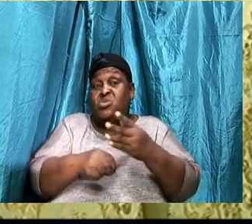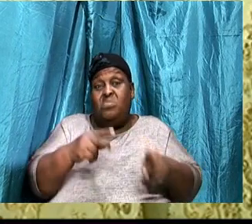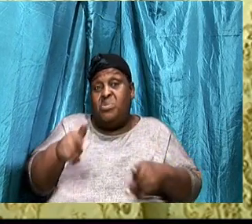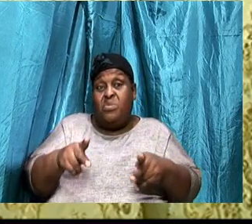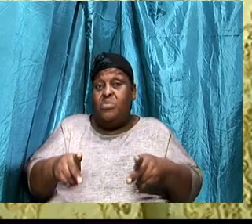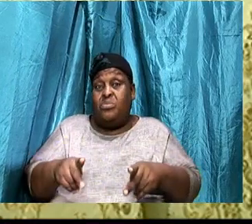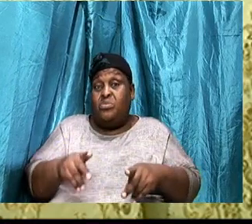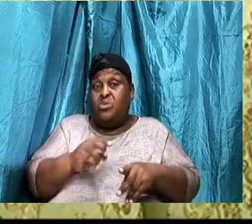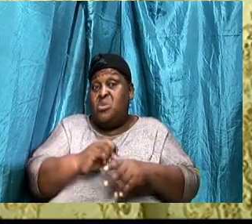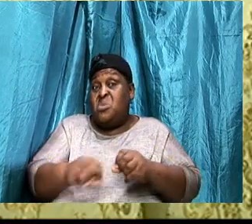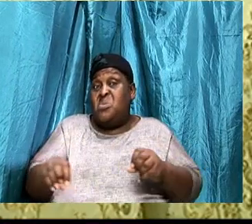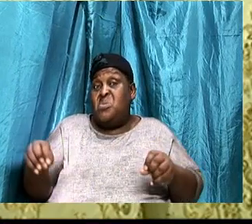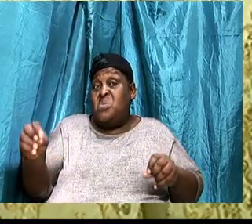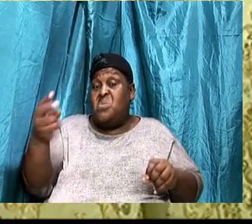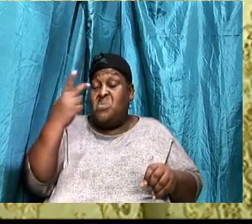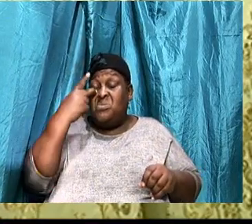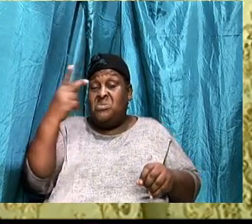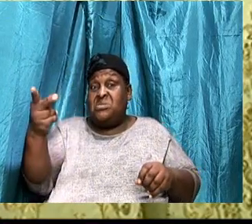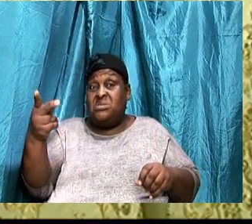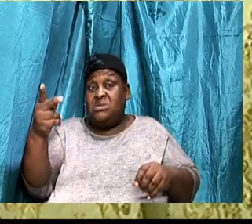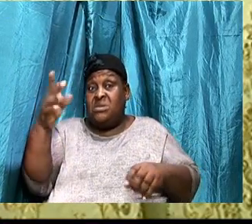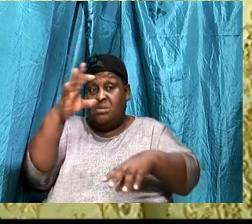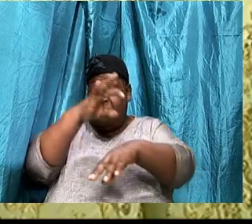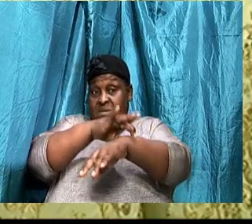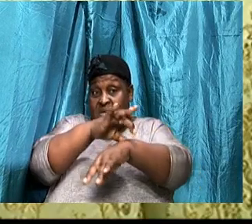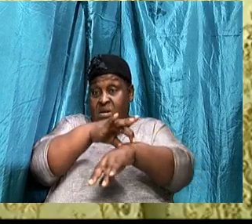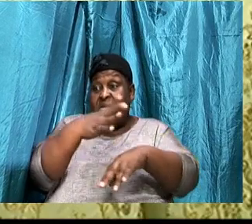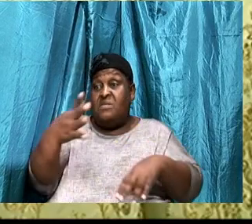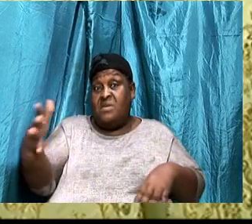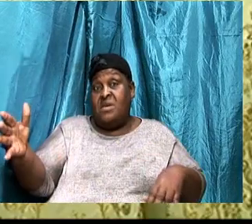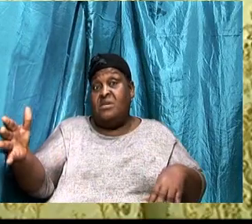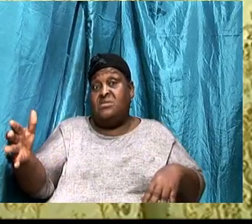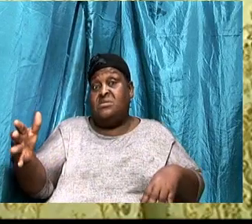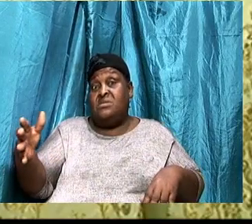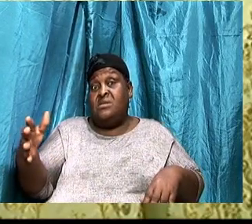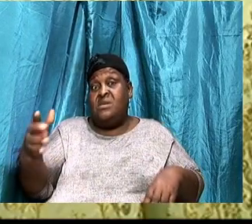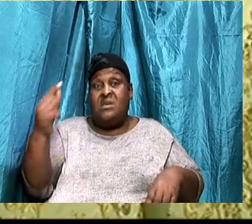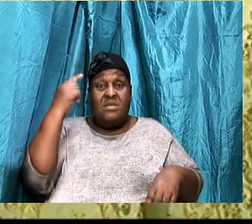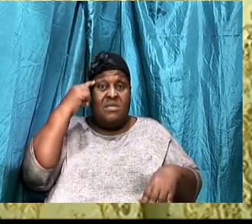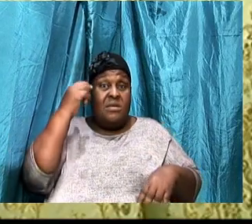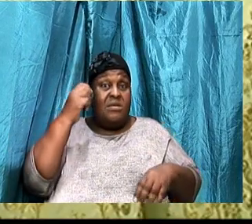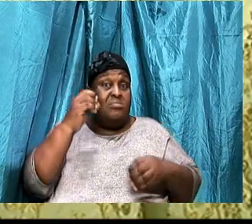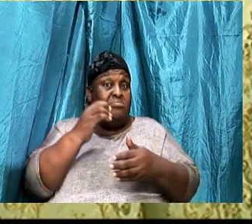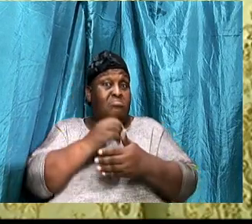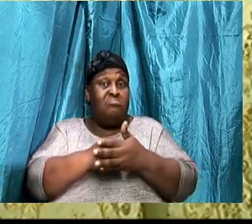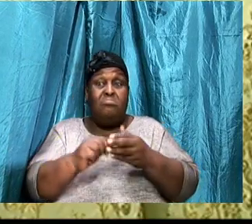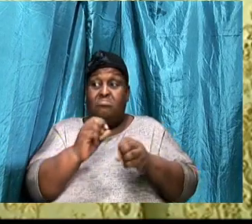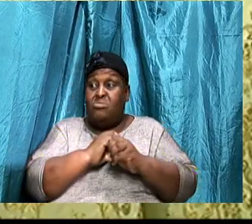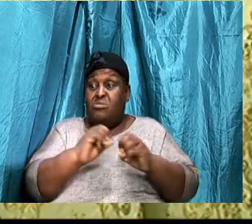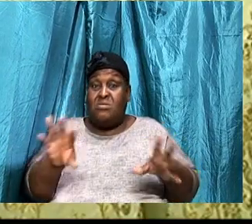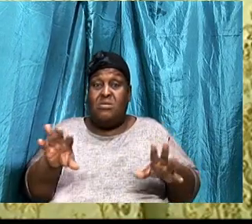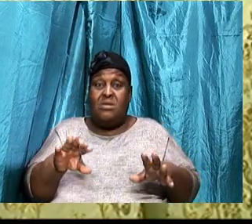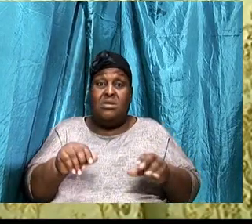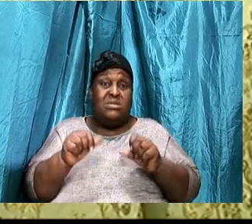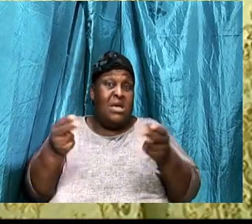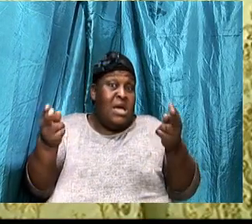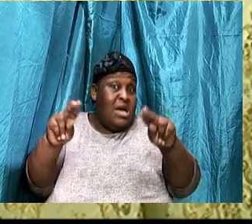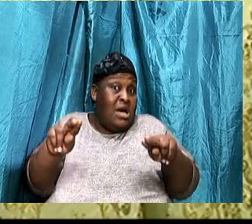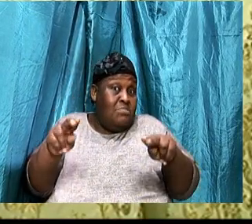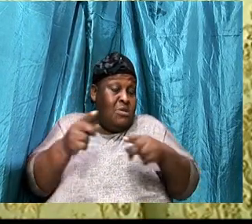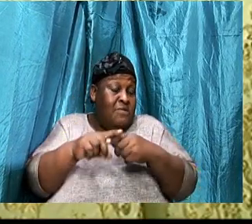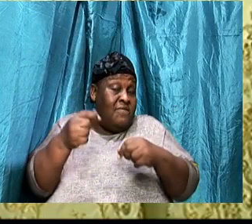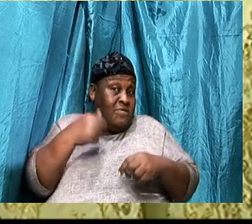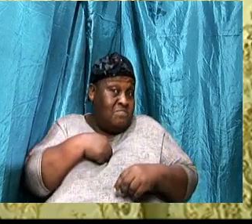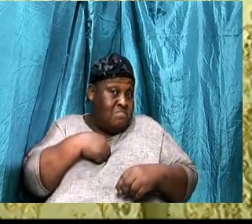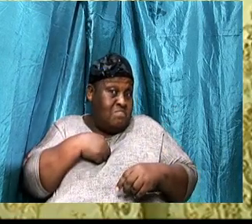material thing, We think, Nothing is going on, But nothing is further, From the truth, Child of God. Nothing is further,